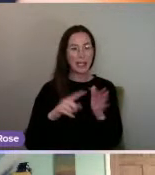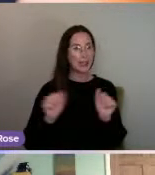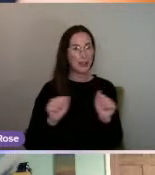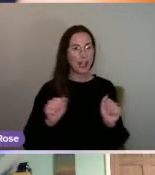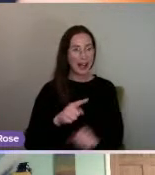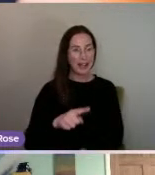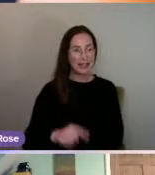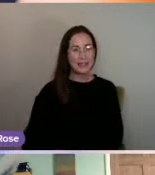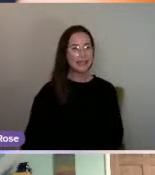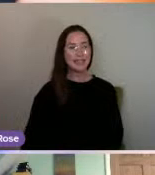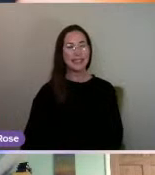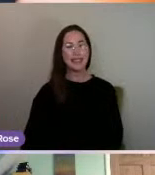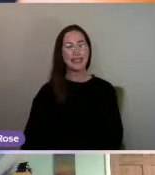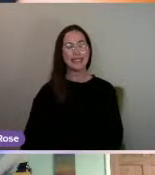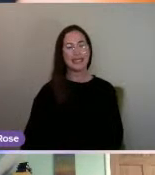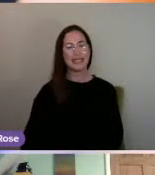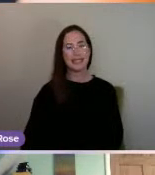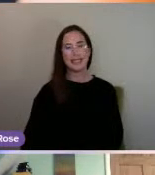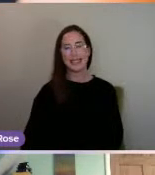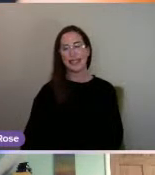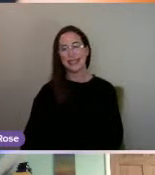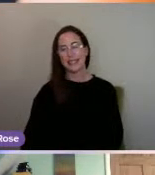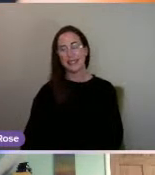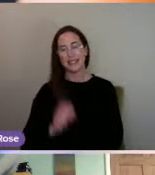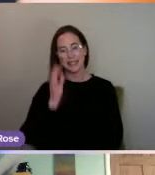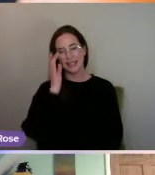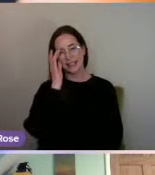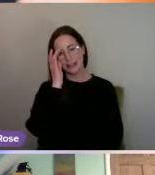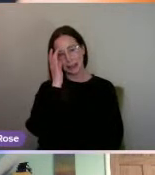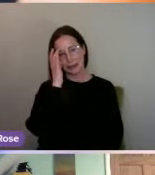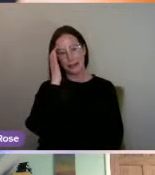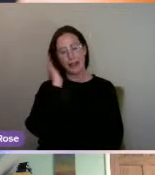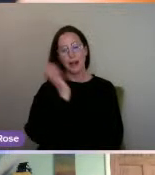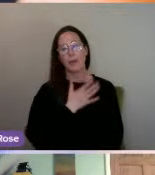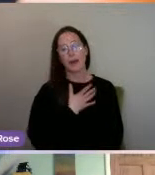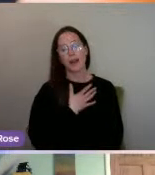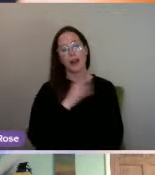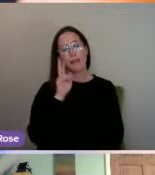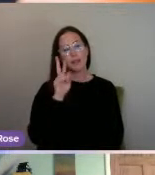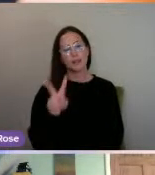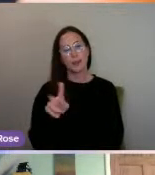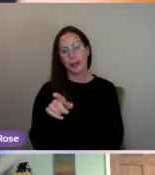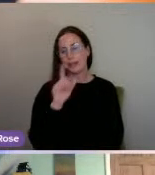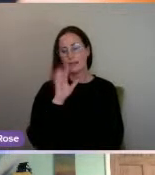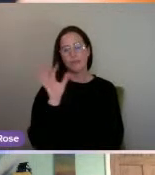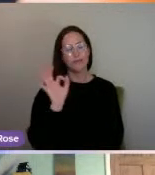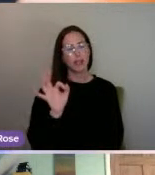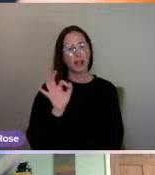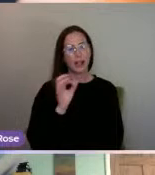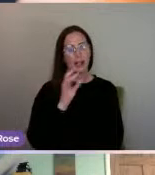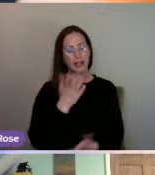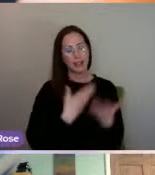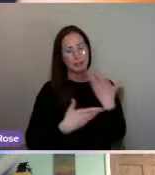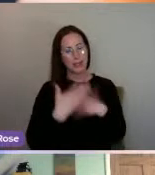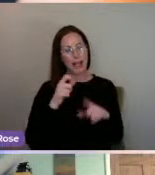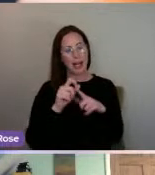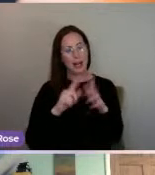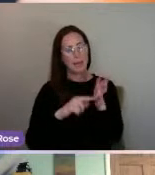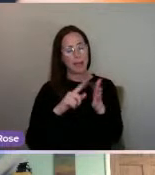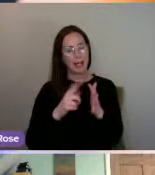No. No, we haven't had Pete yet. So, have – I love – oh, I saw this one. It's brilliant. Go for it, Pete. Oh, yeah.